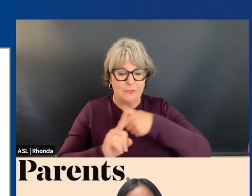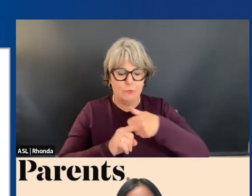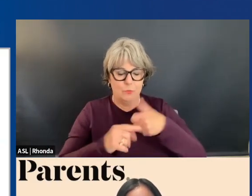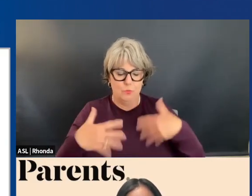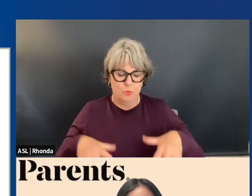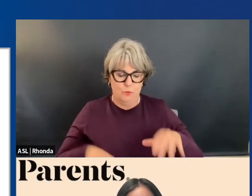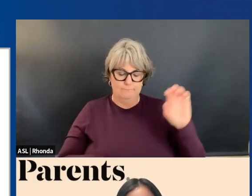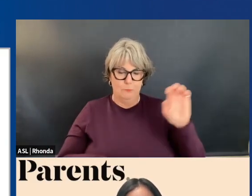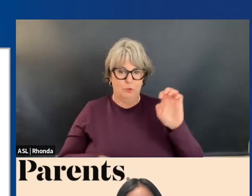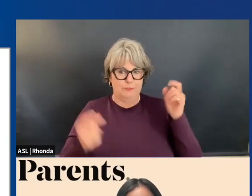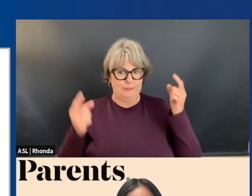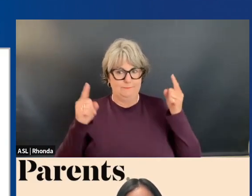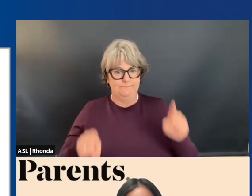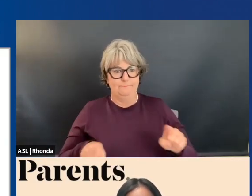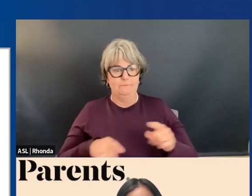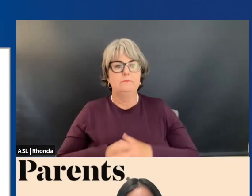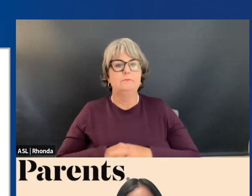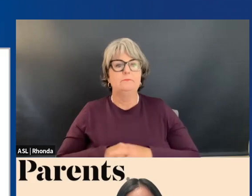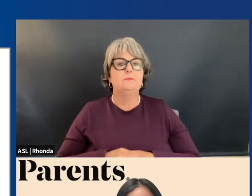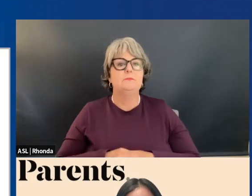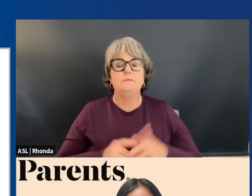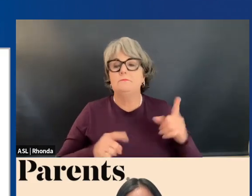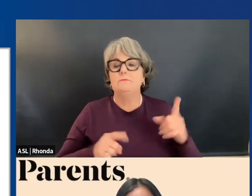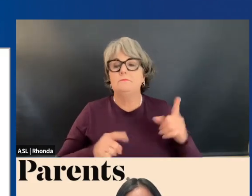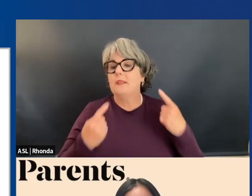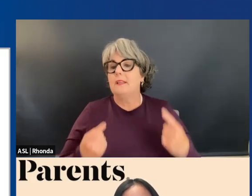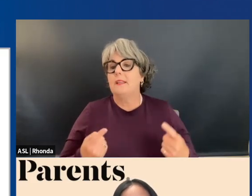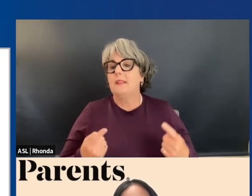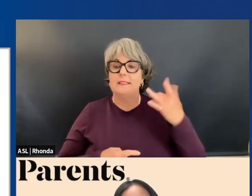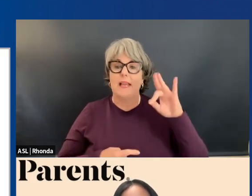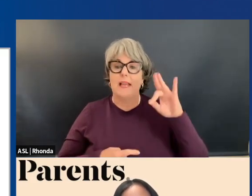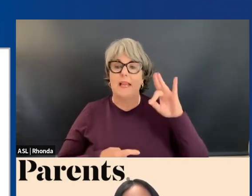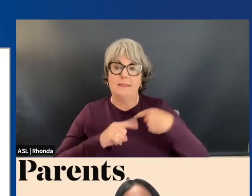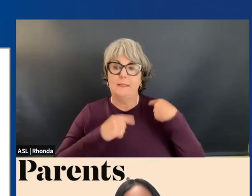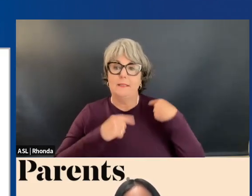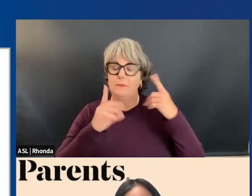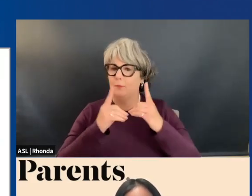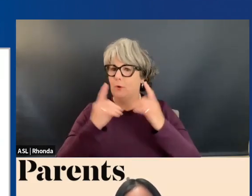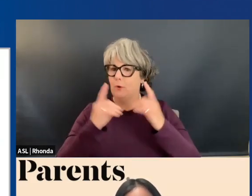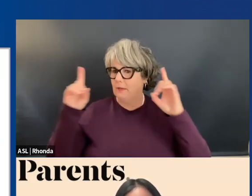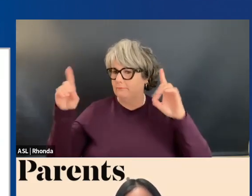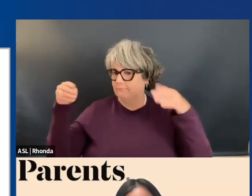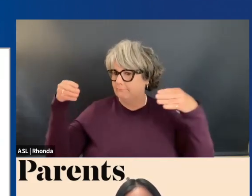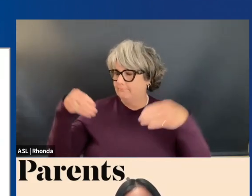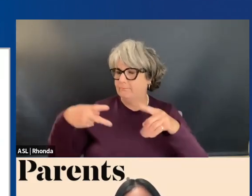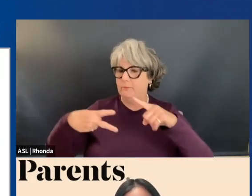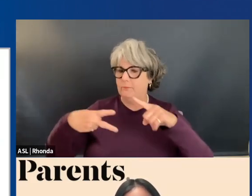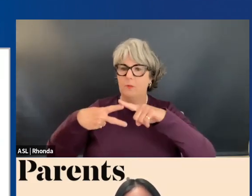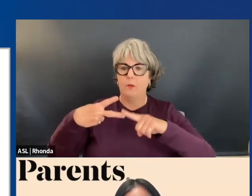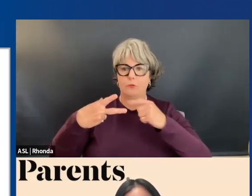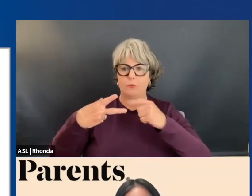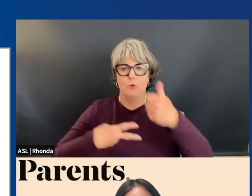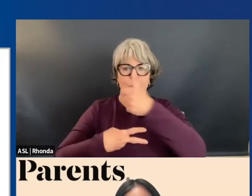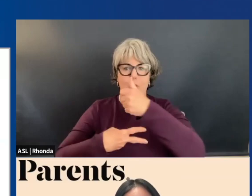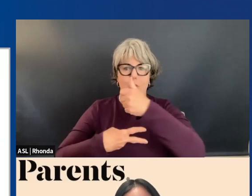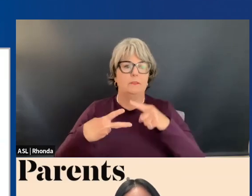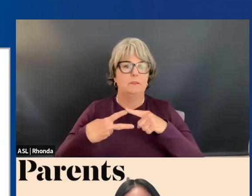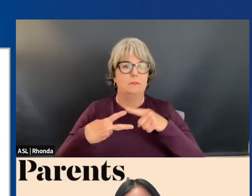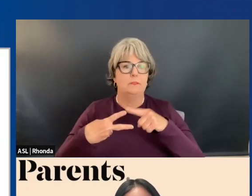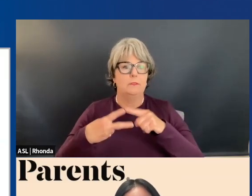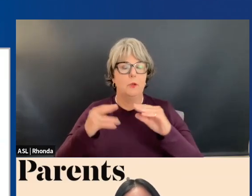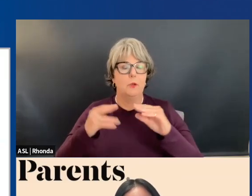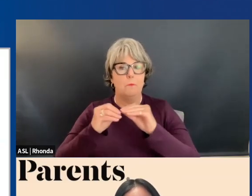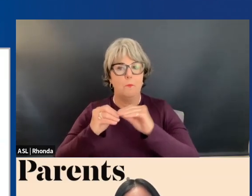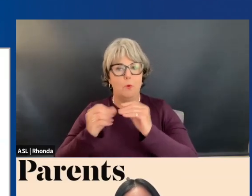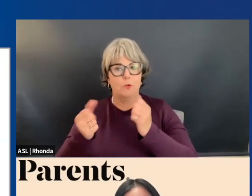urgency to act. Over the last 18 months, the department's focused on two major priorities, increasing the